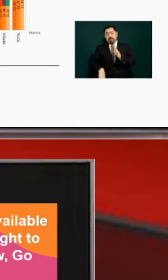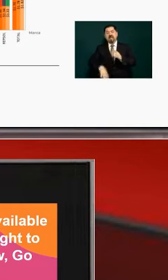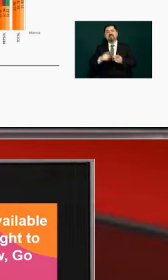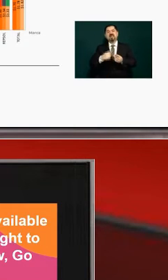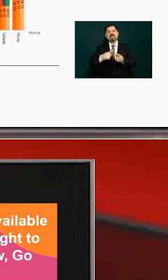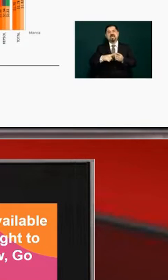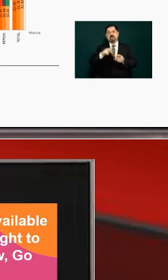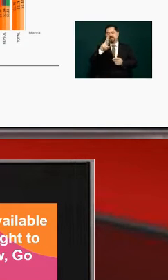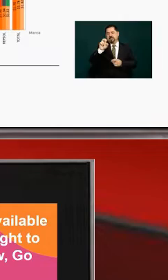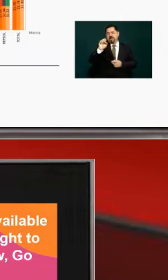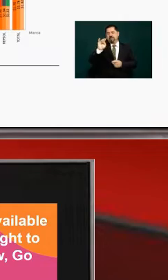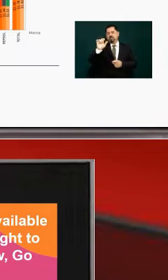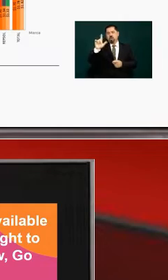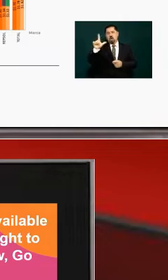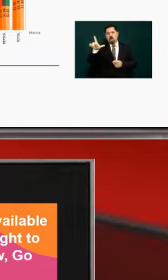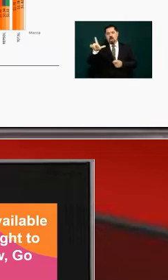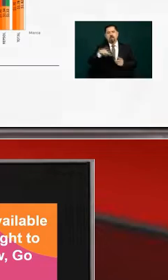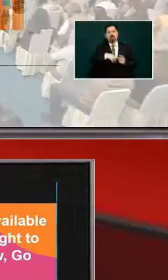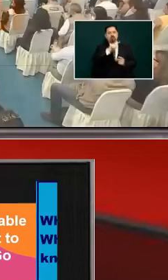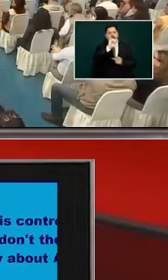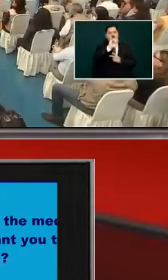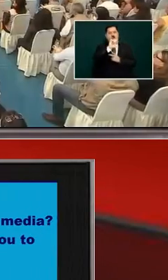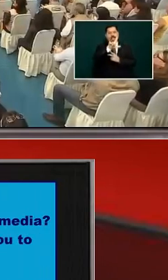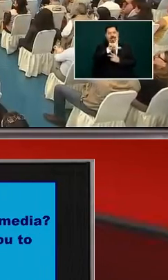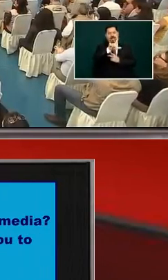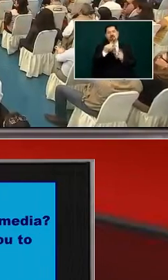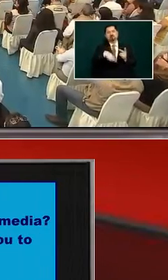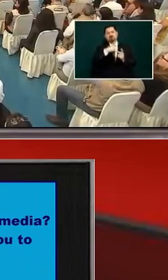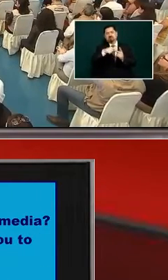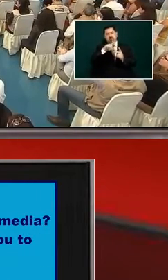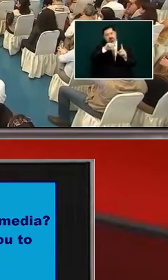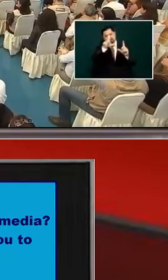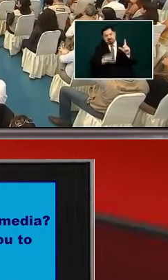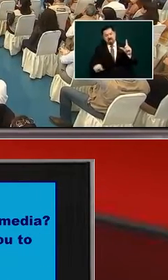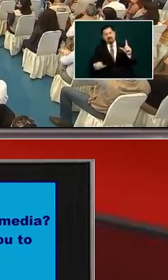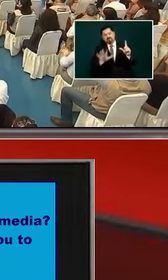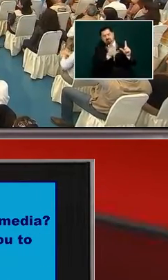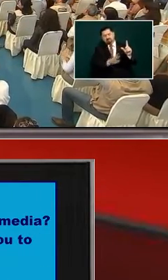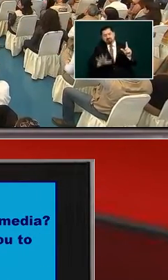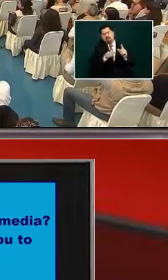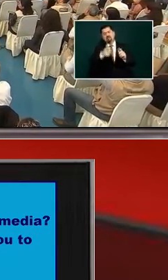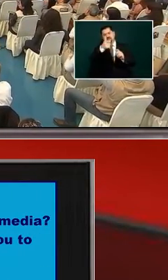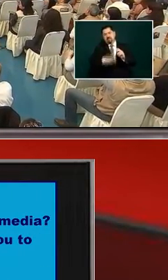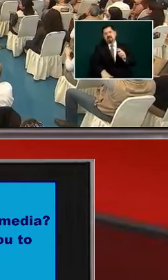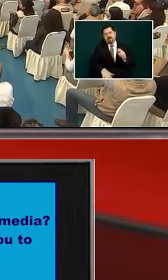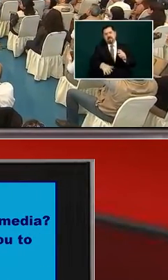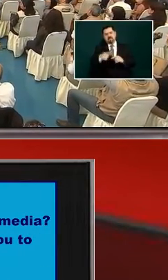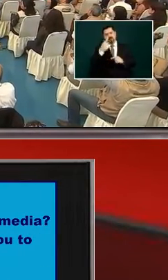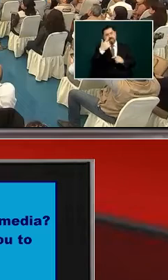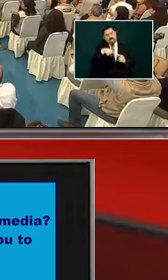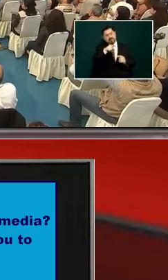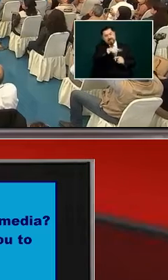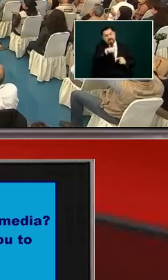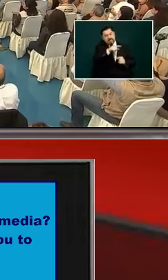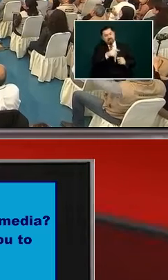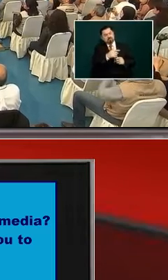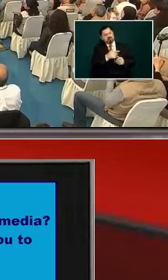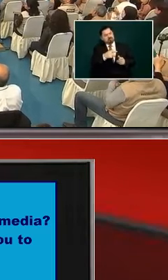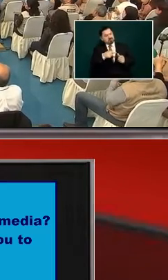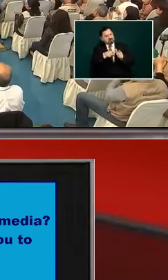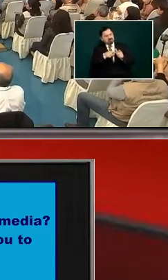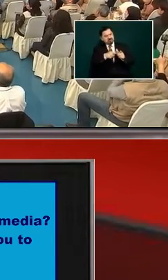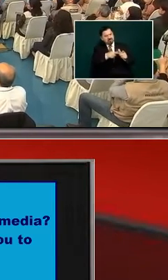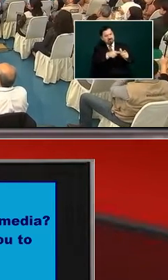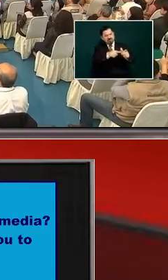they will maintain